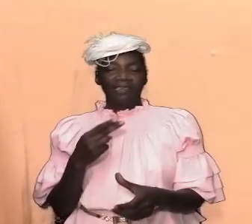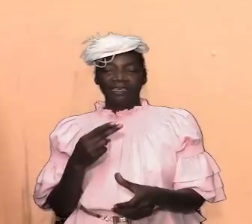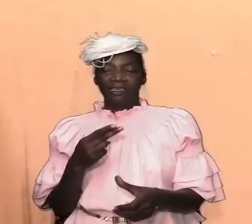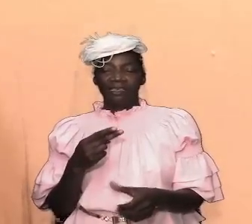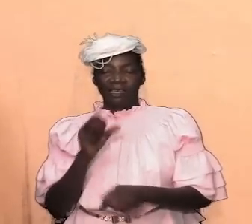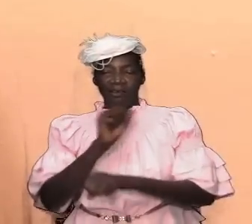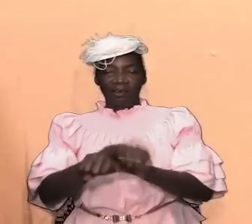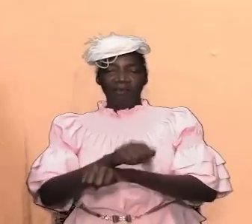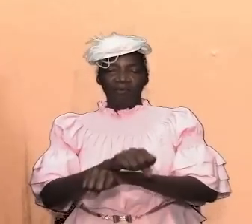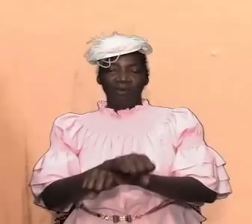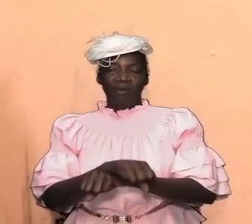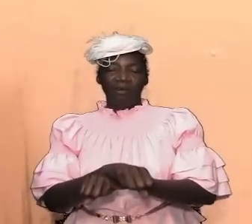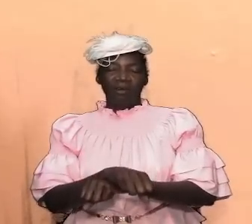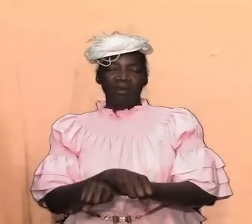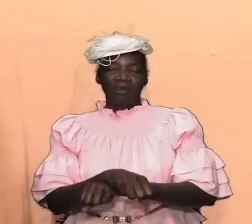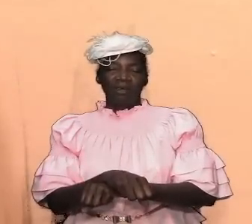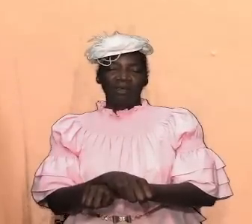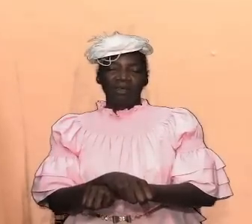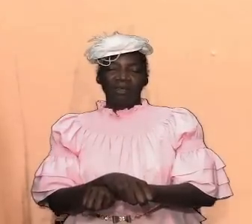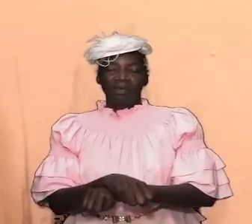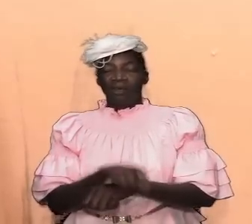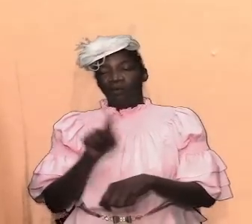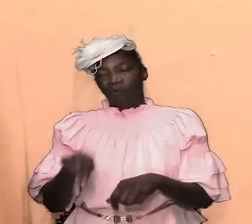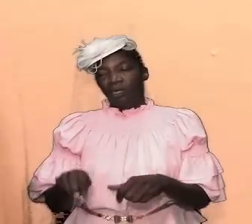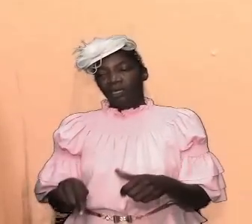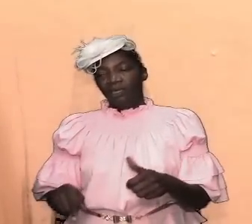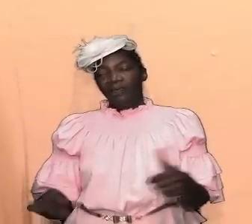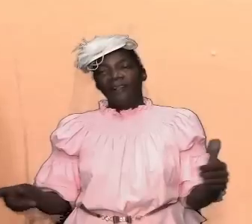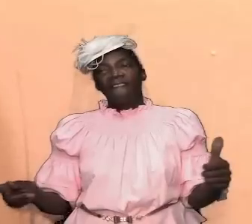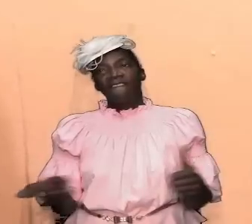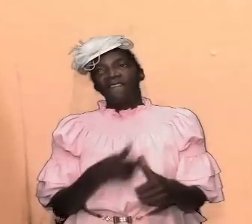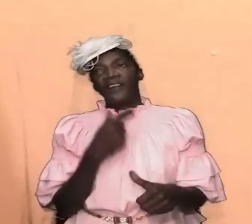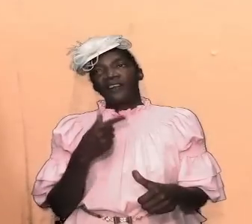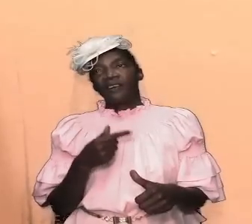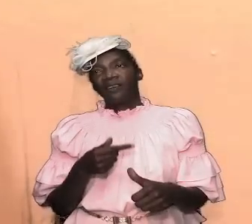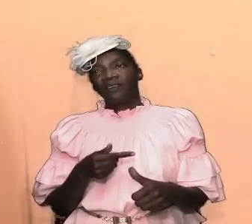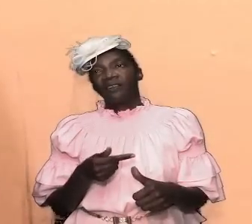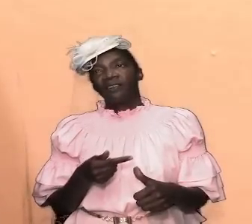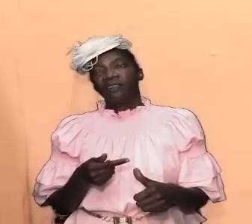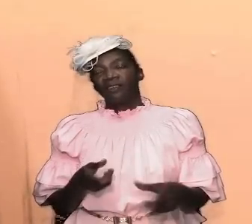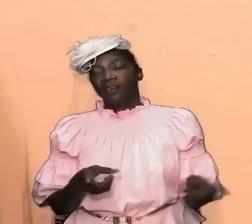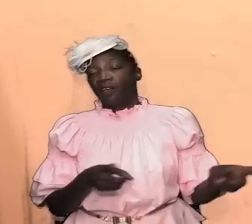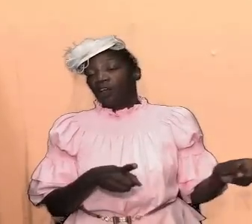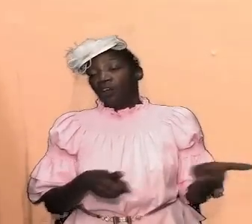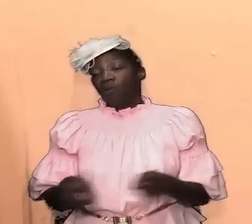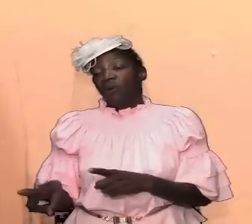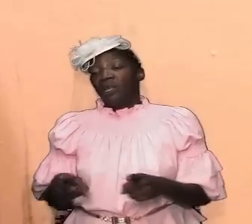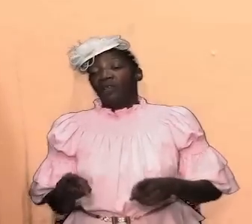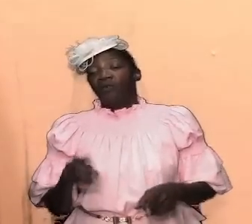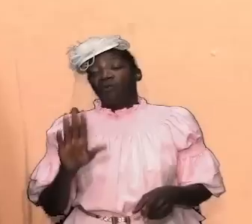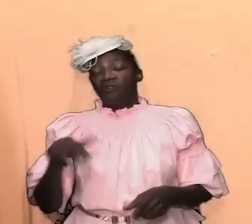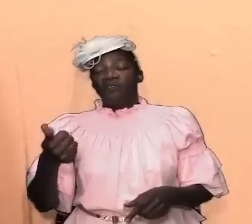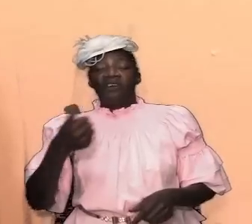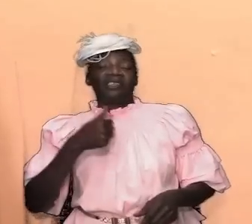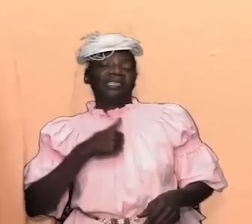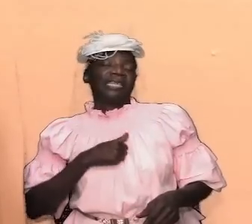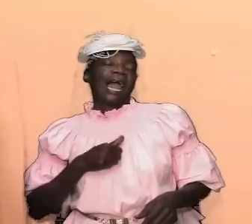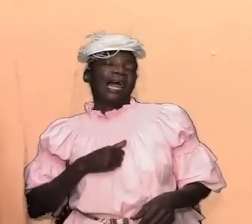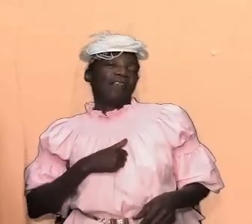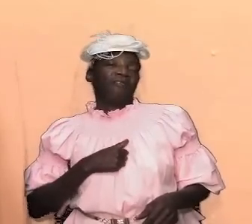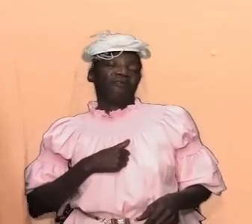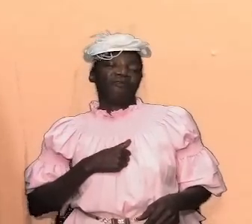activity their what is on the forefront is what they do for themselves what is on the